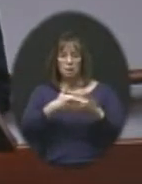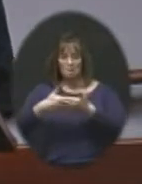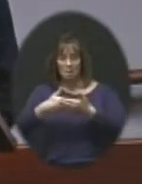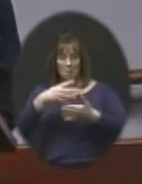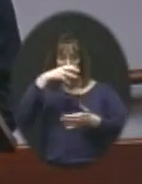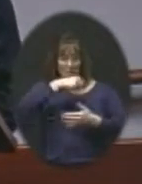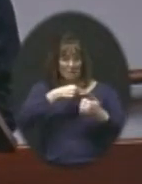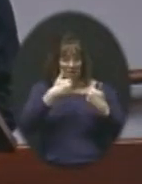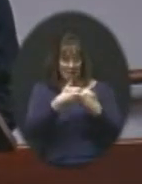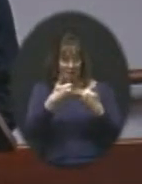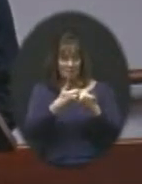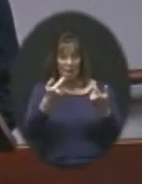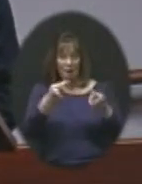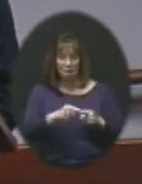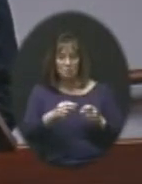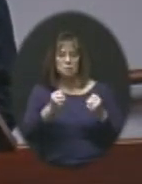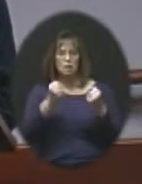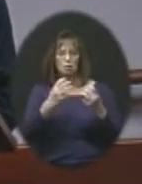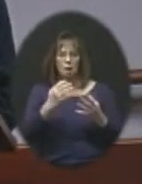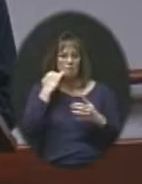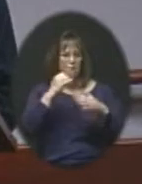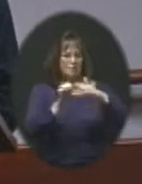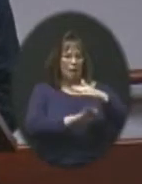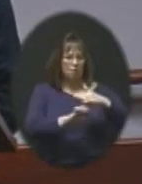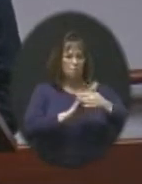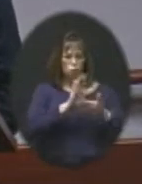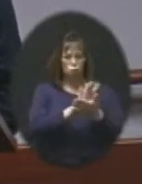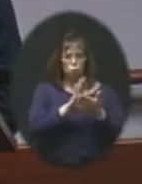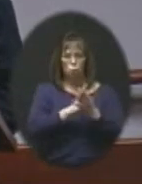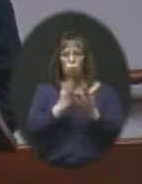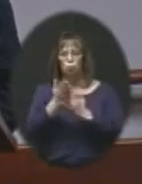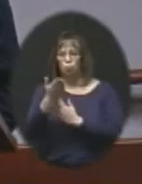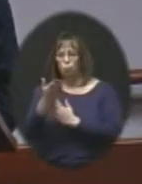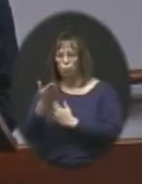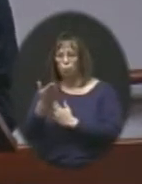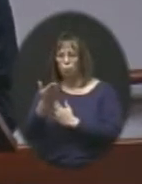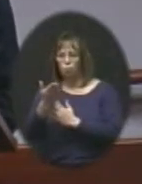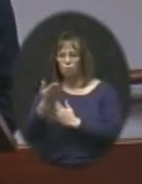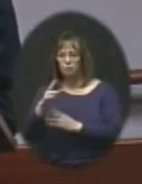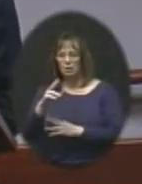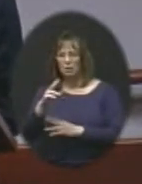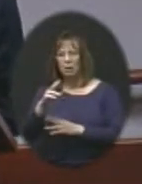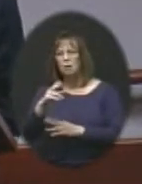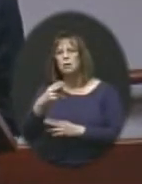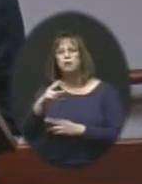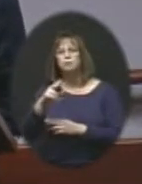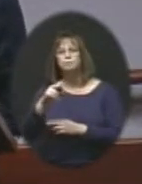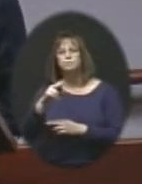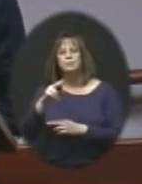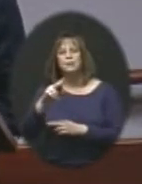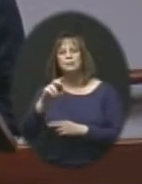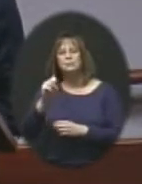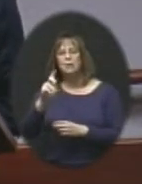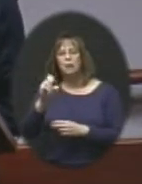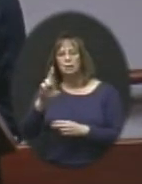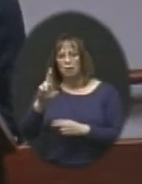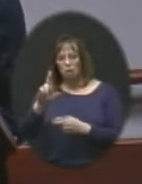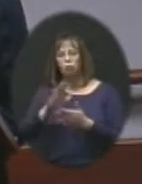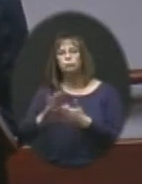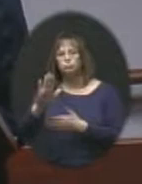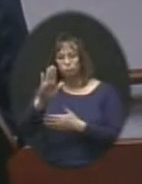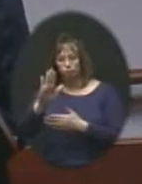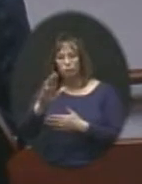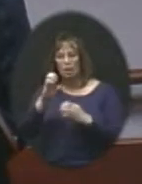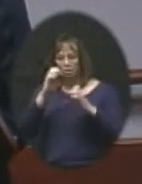guessing game that happens a lot, whether it's in elementary school through secondary education. A lot of these children